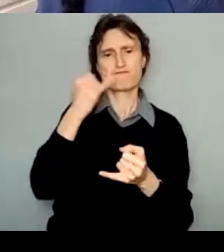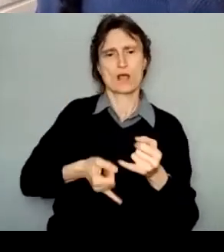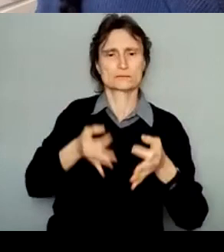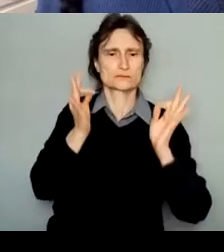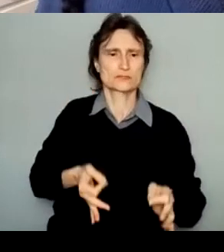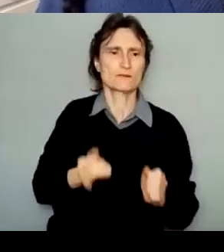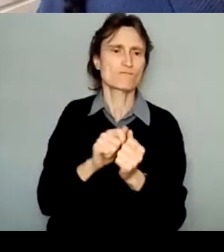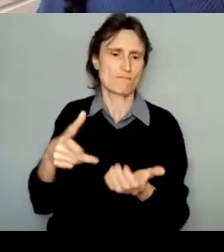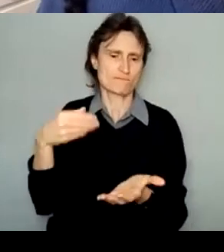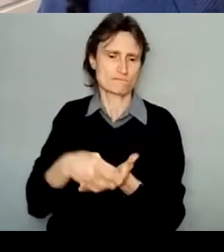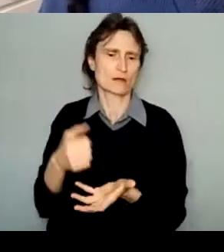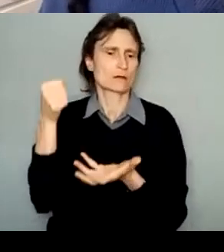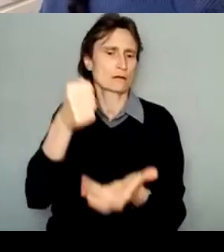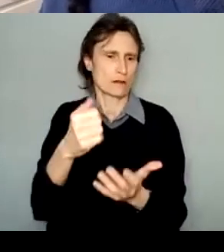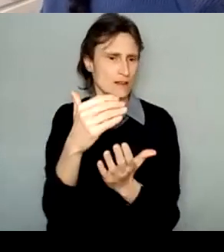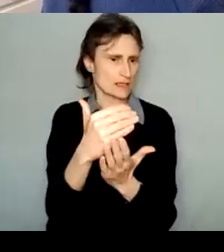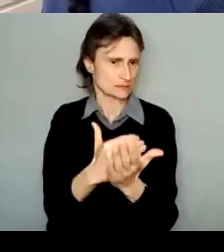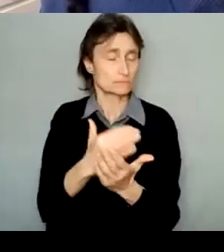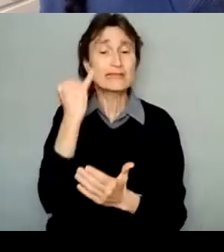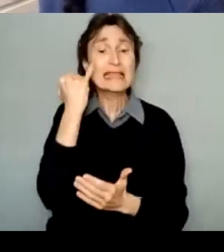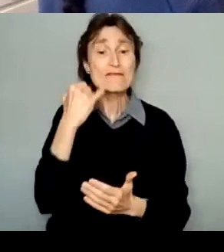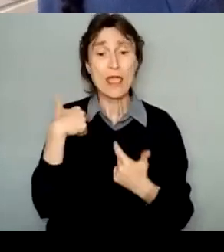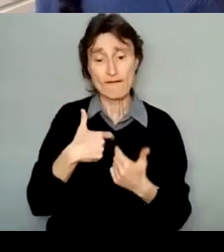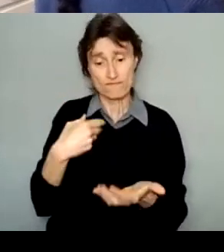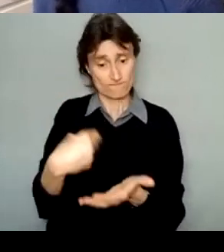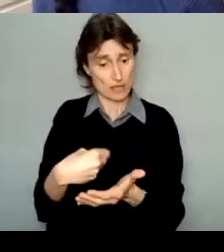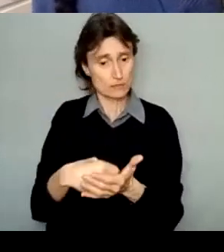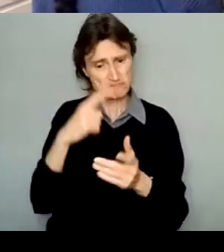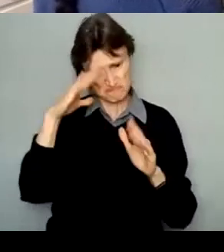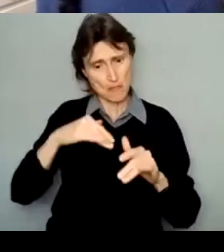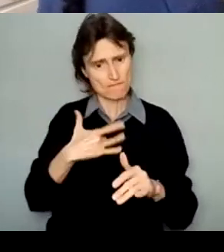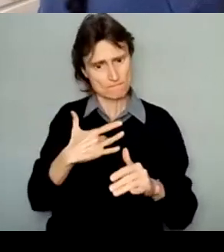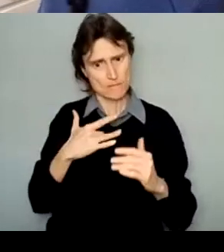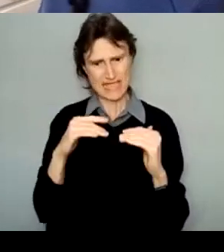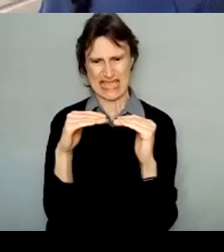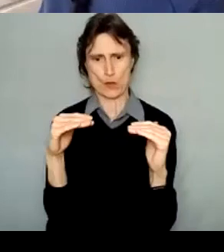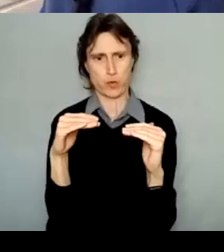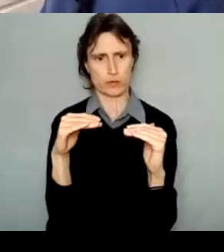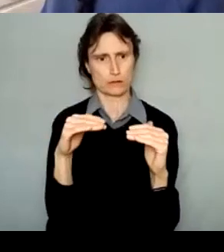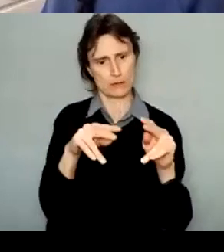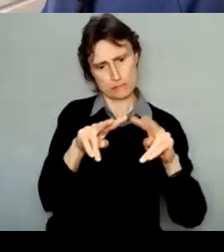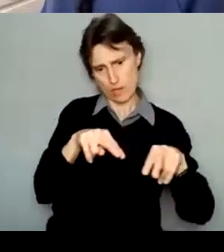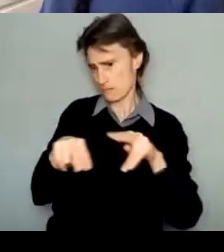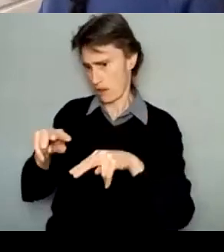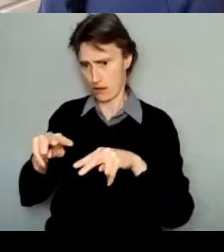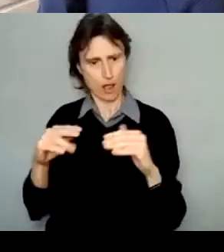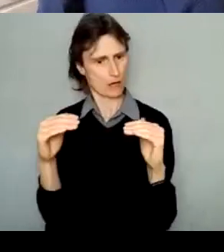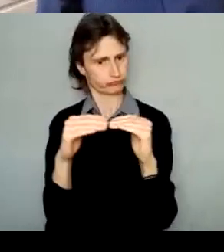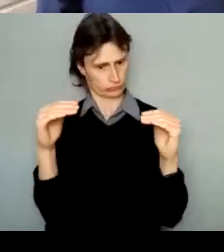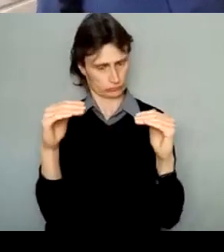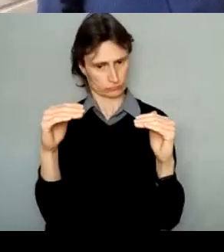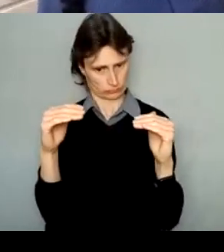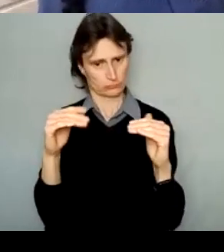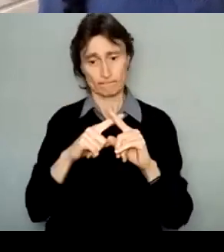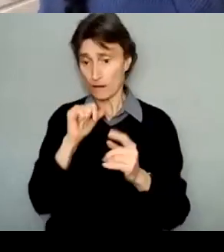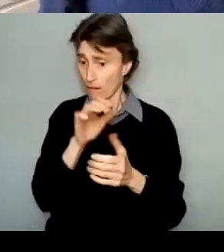there are applications that are assessed equally, but insufficient funds in the grant budget to support these applications, projects proposed by